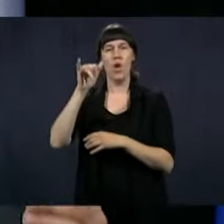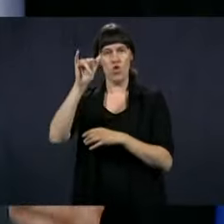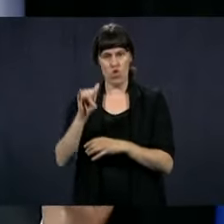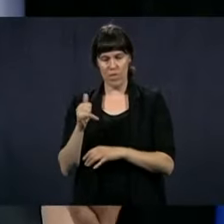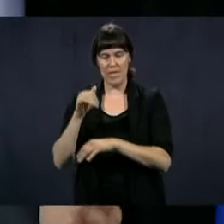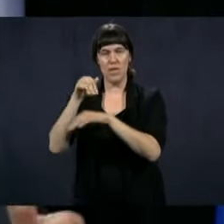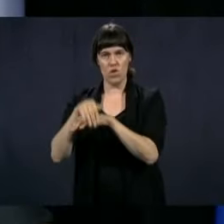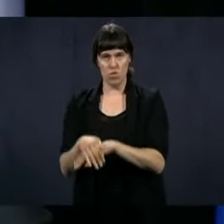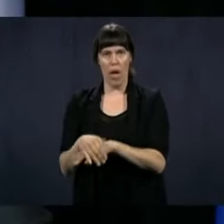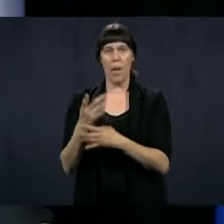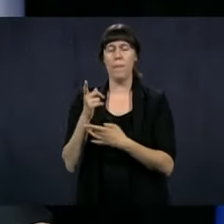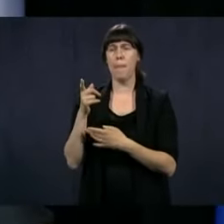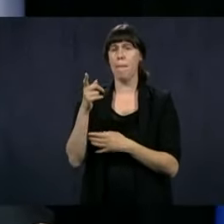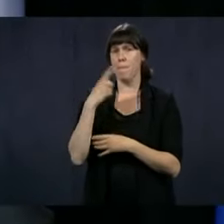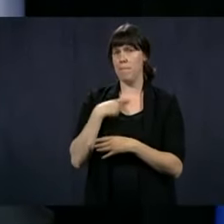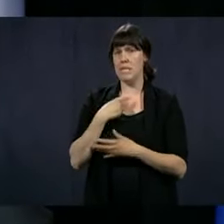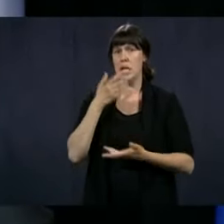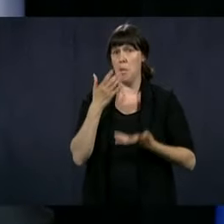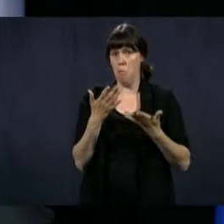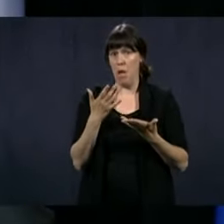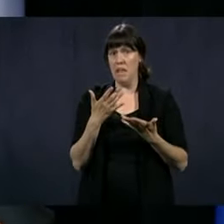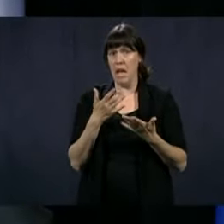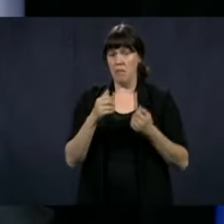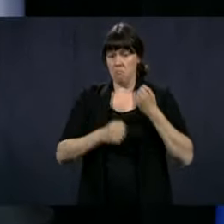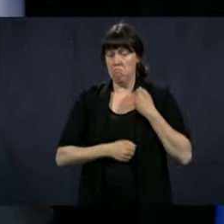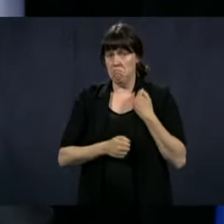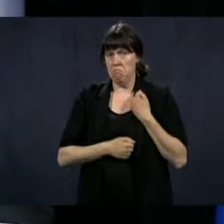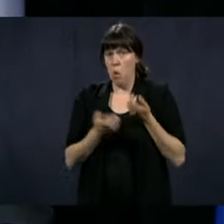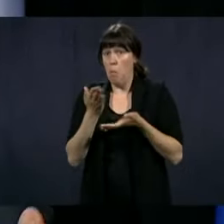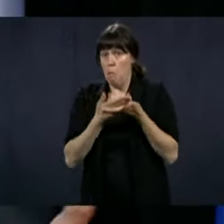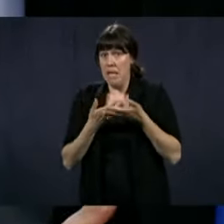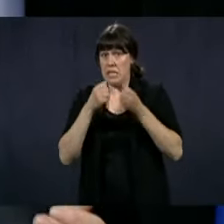keep their military personnel in their long-term health care centres.